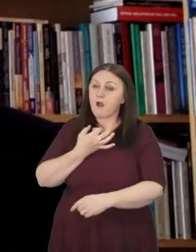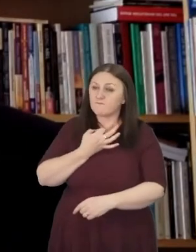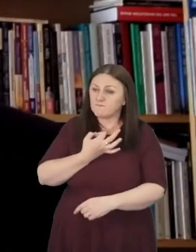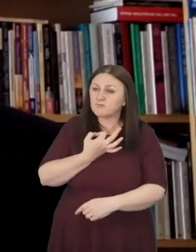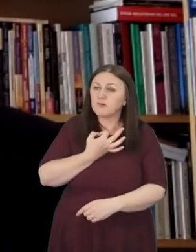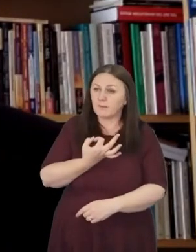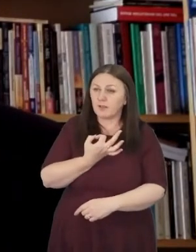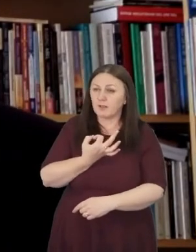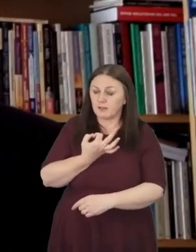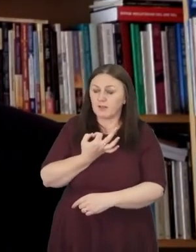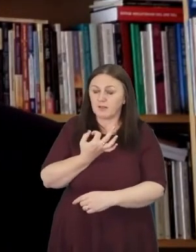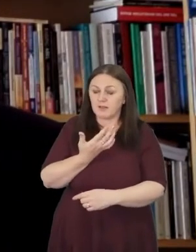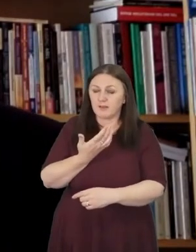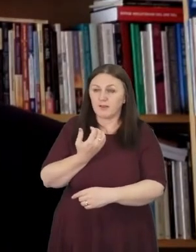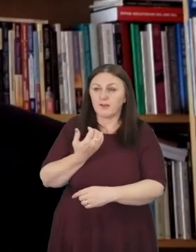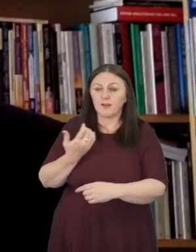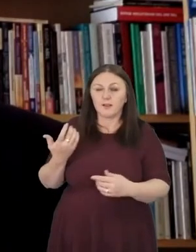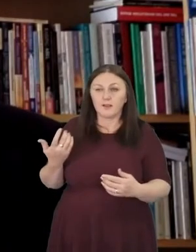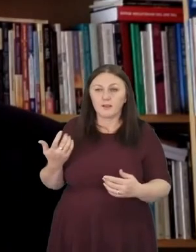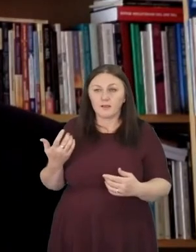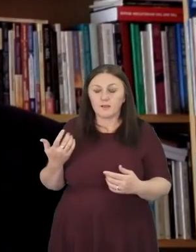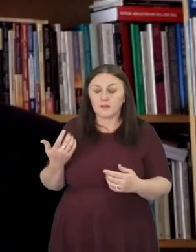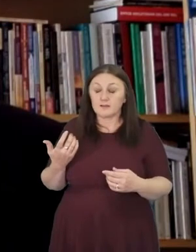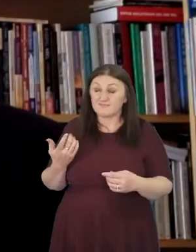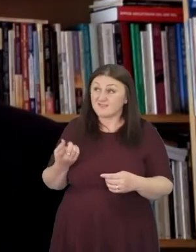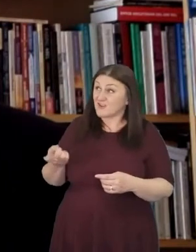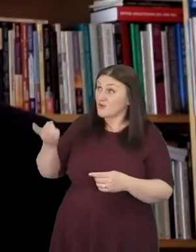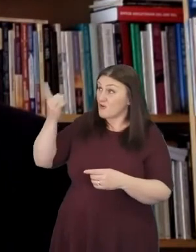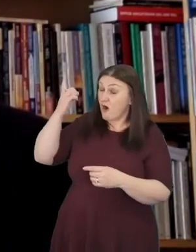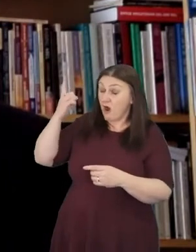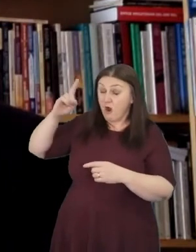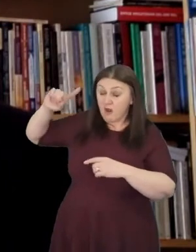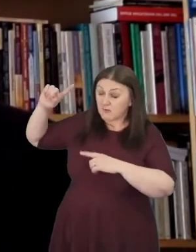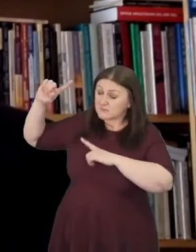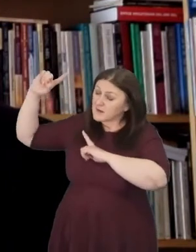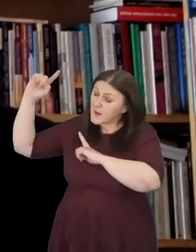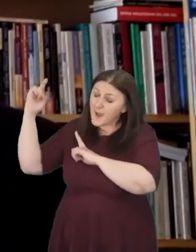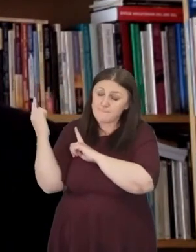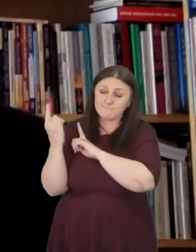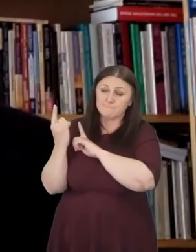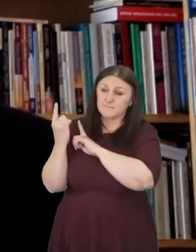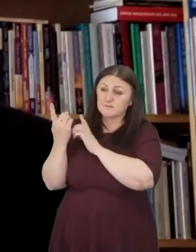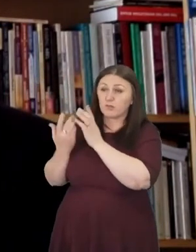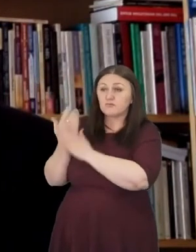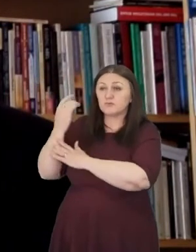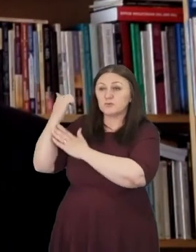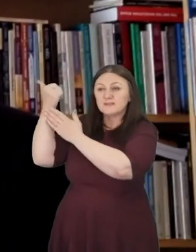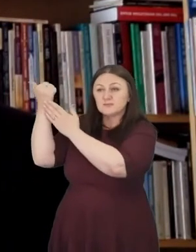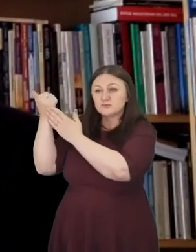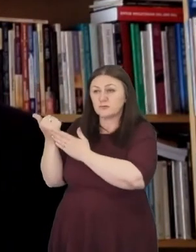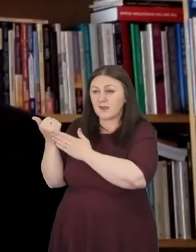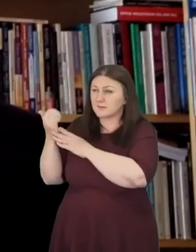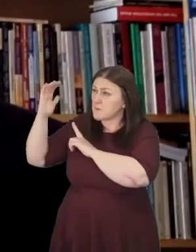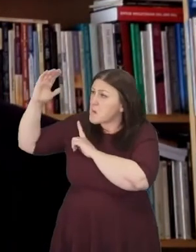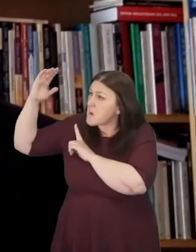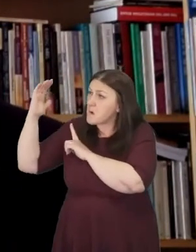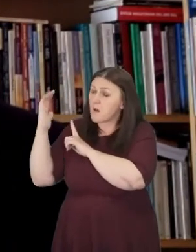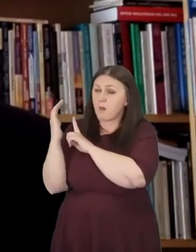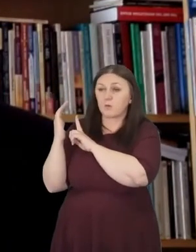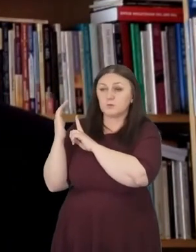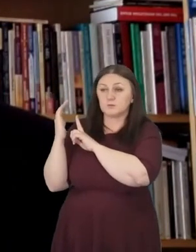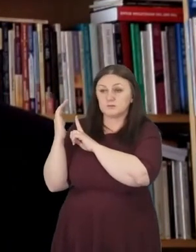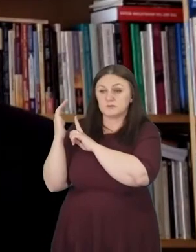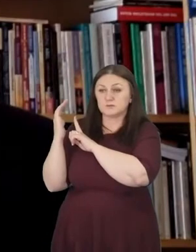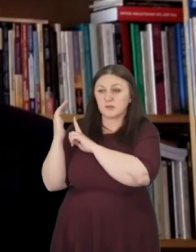where actually God does come close by his grace and certainly my